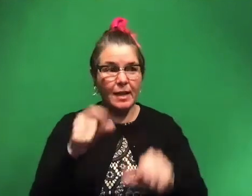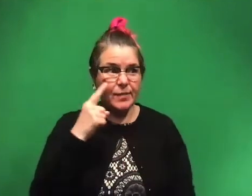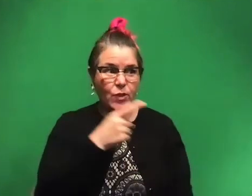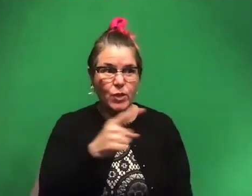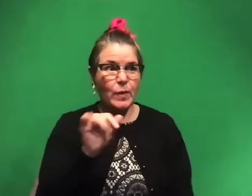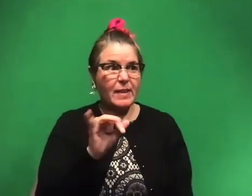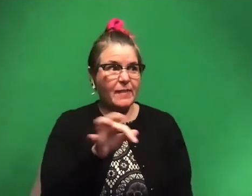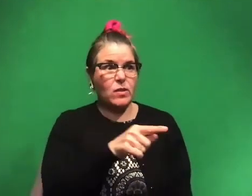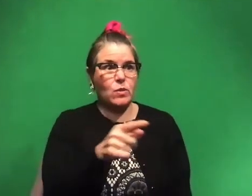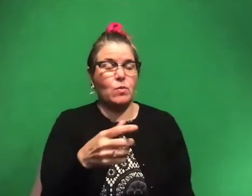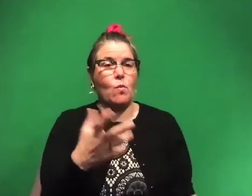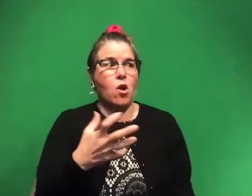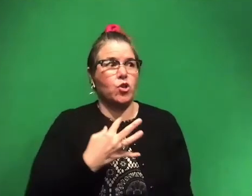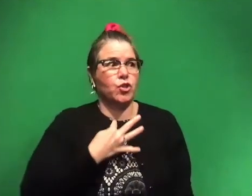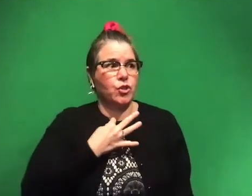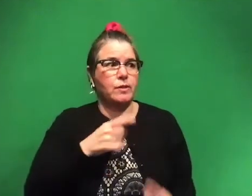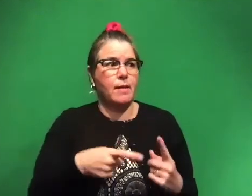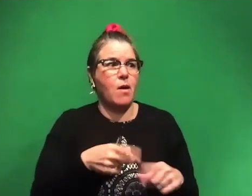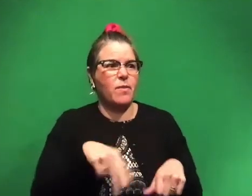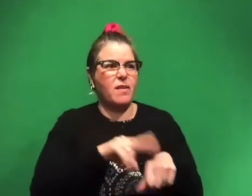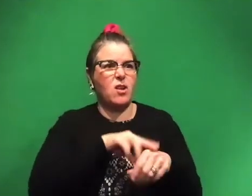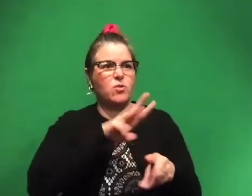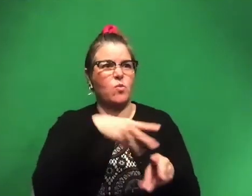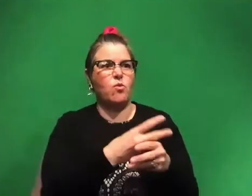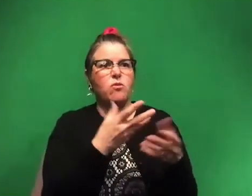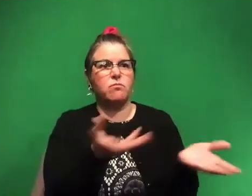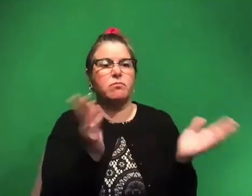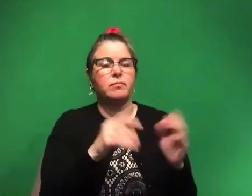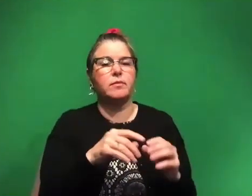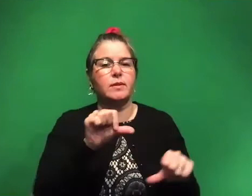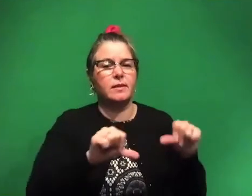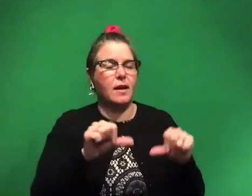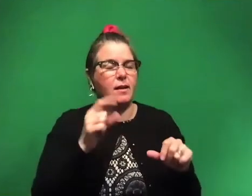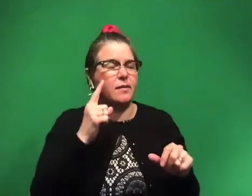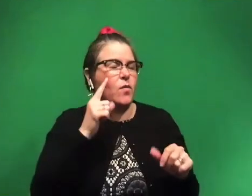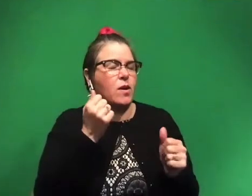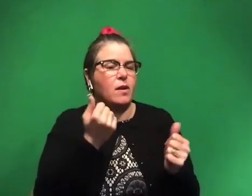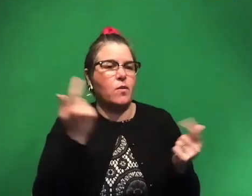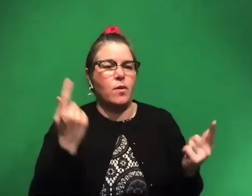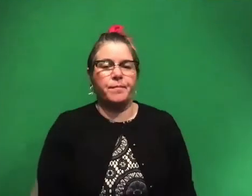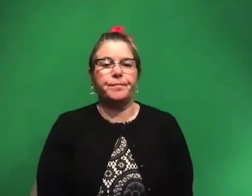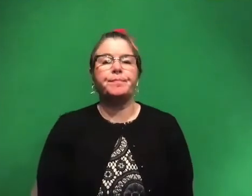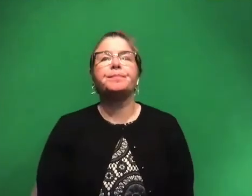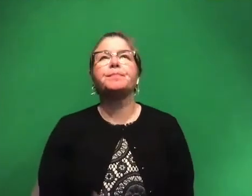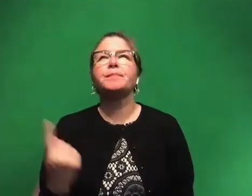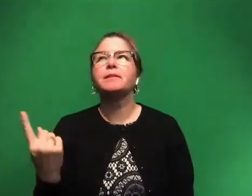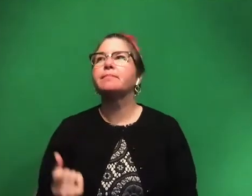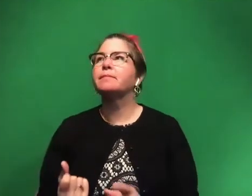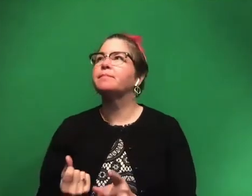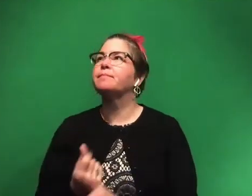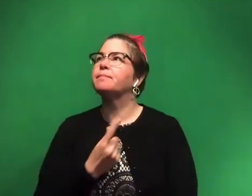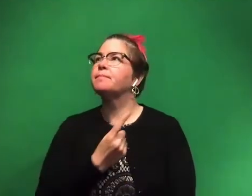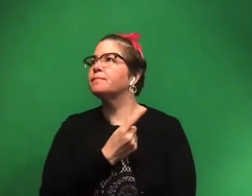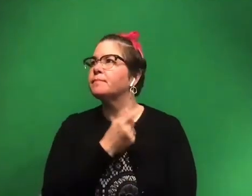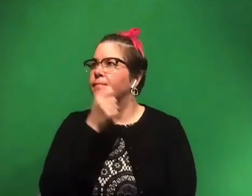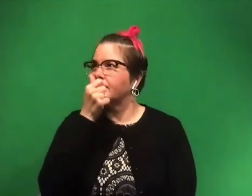you want, if you are curious about the natural world. So sciences can be for anybody. And then something that I wish people knew